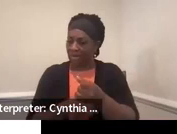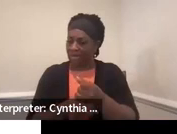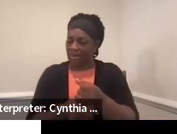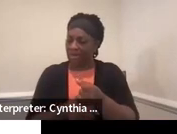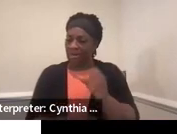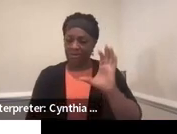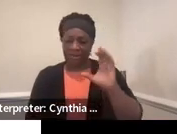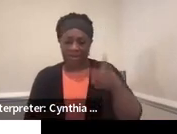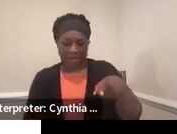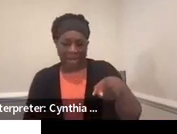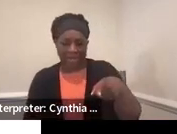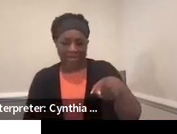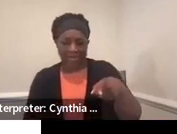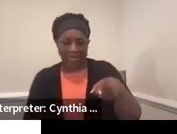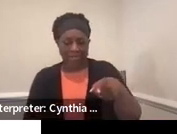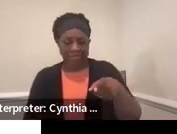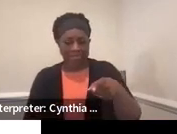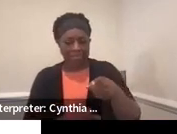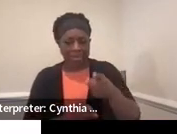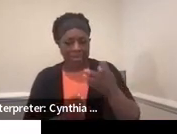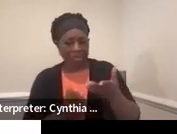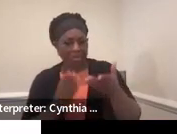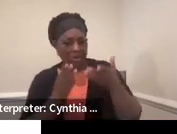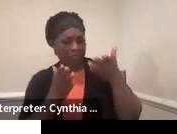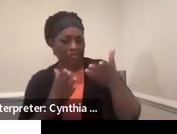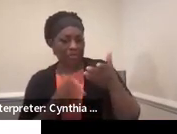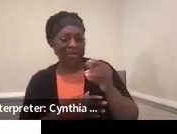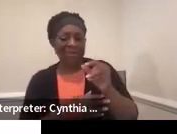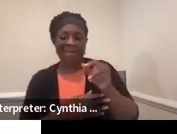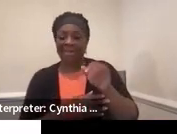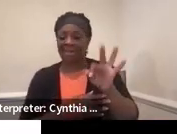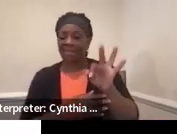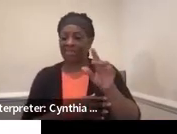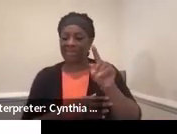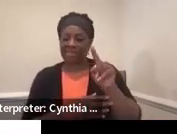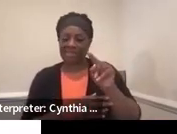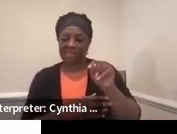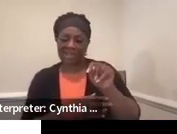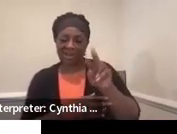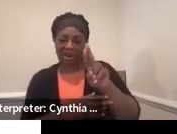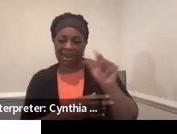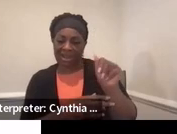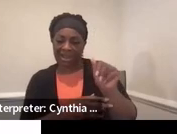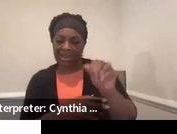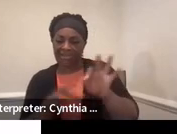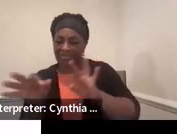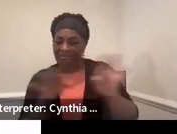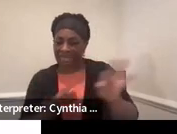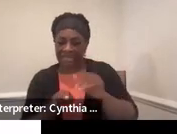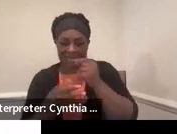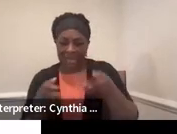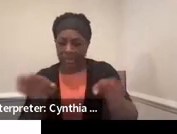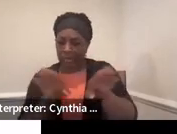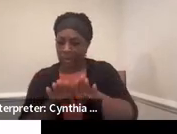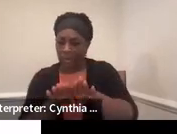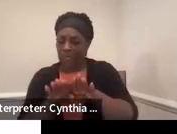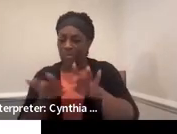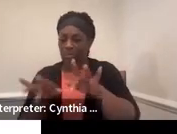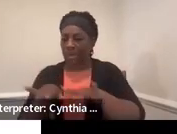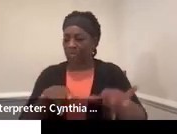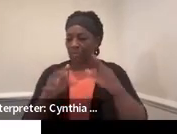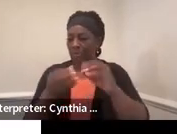issued. If for some reason those TRA findings are not closed, we have to report the number of days